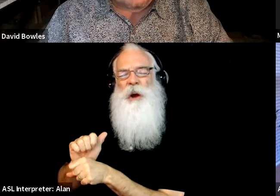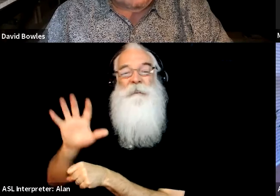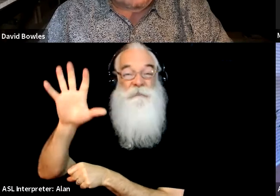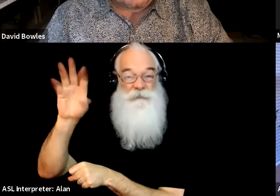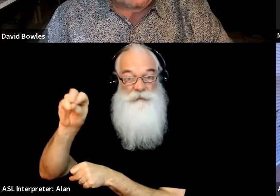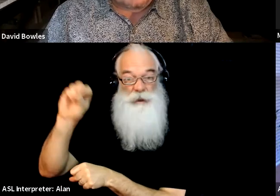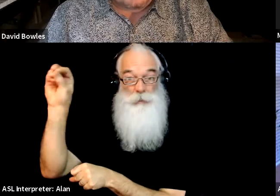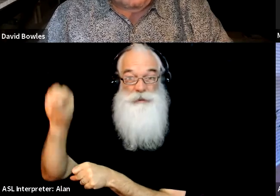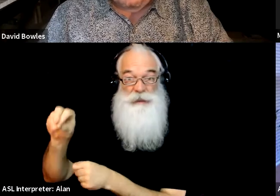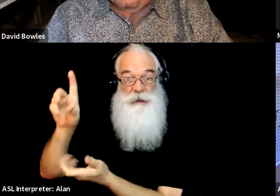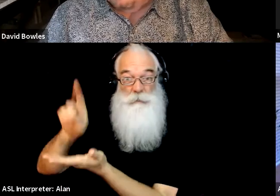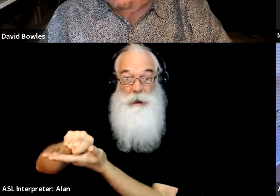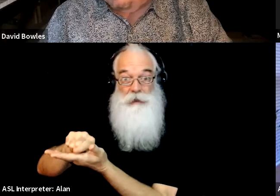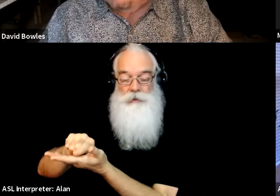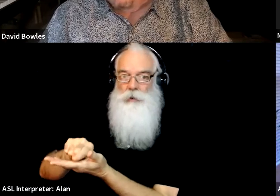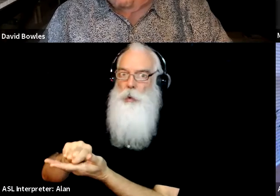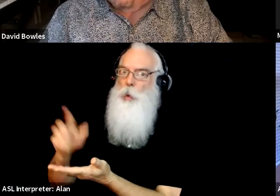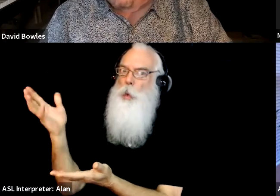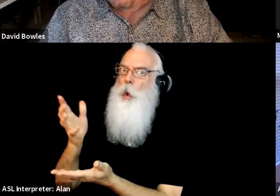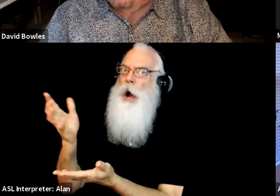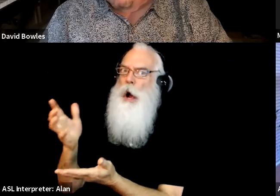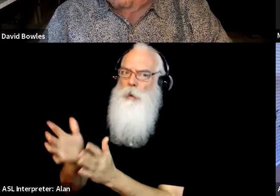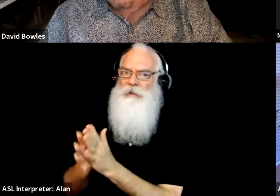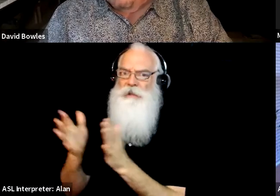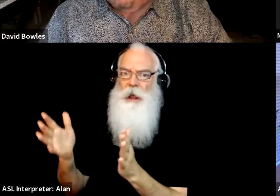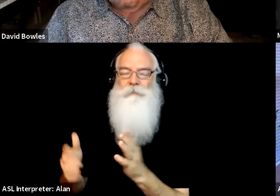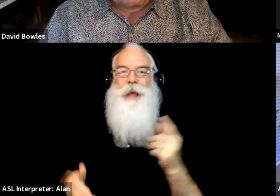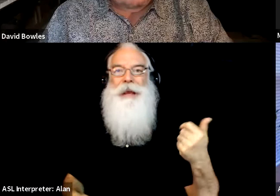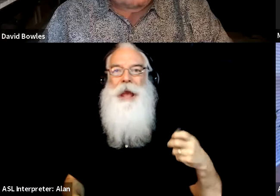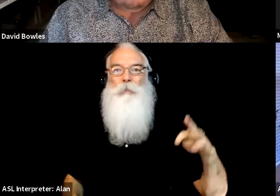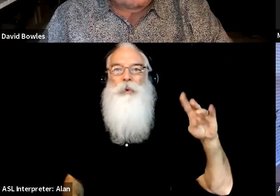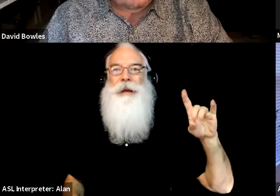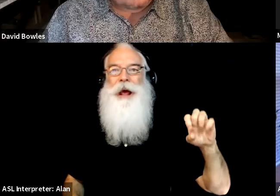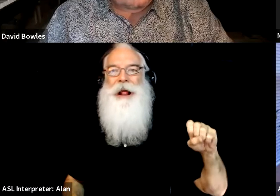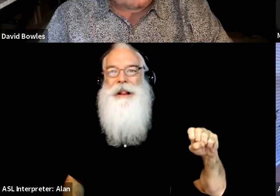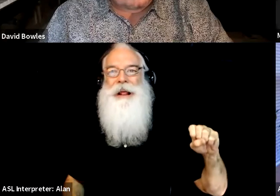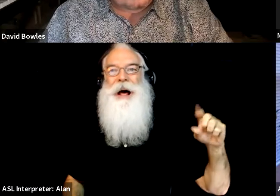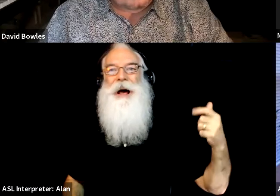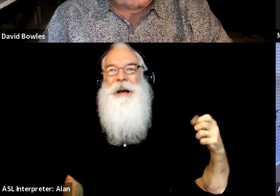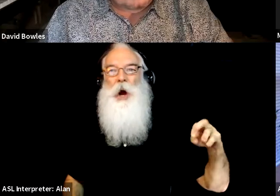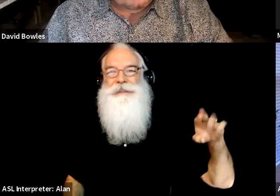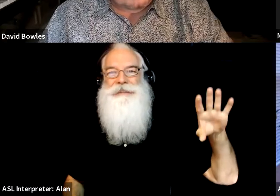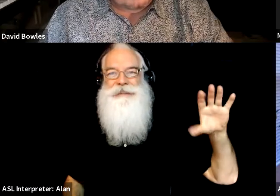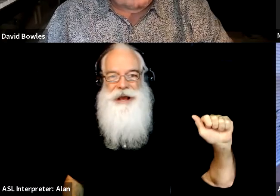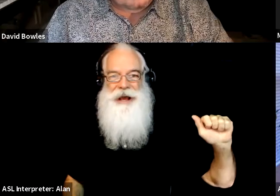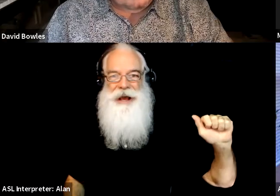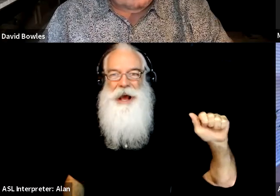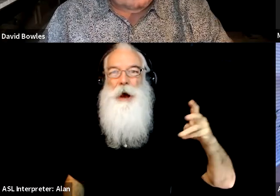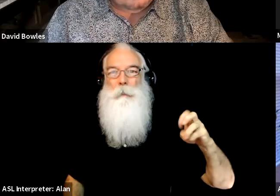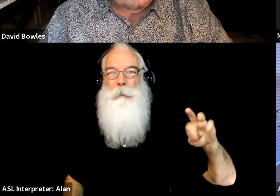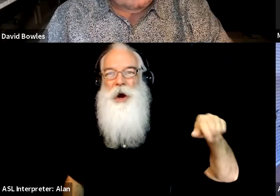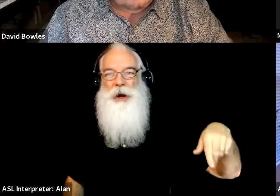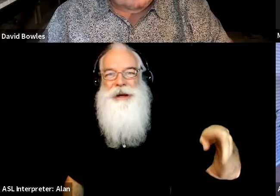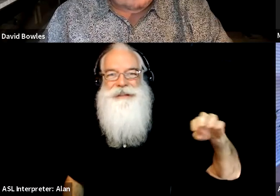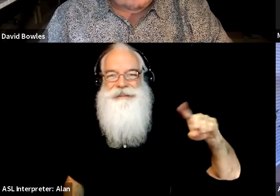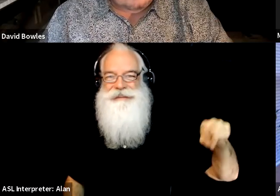really a lot. And Gabriel Garcia Marquez recommended that young writers only try to publish the